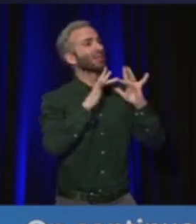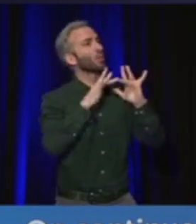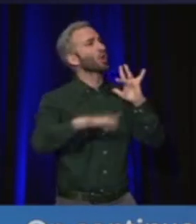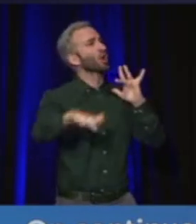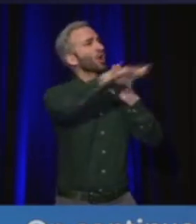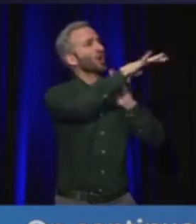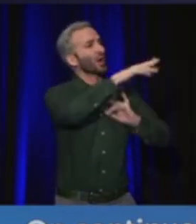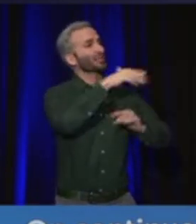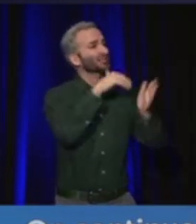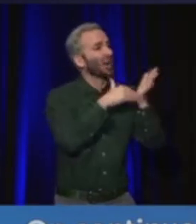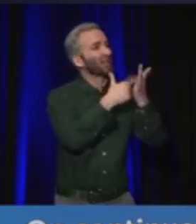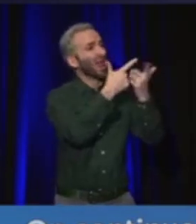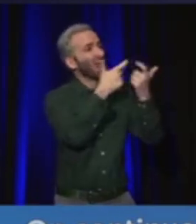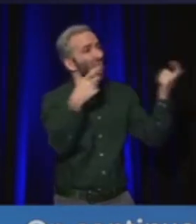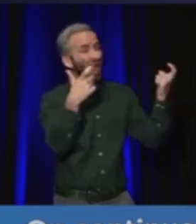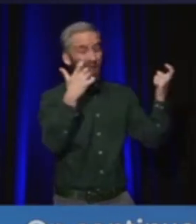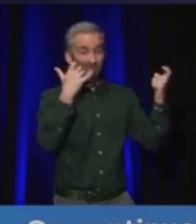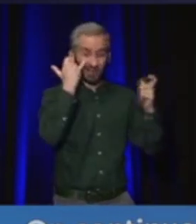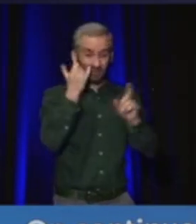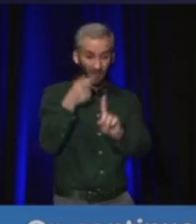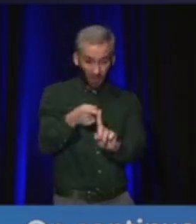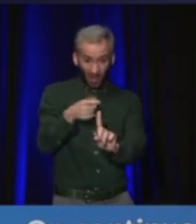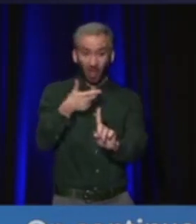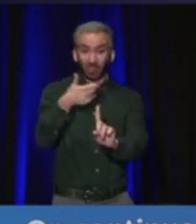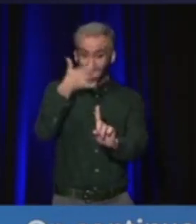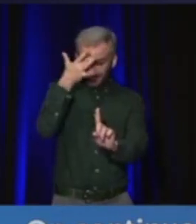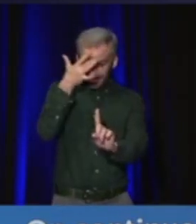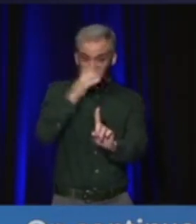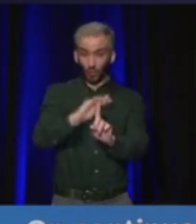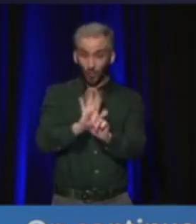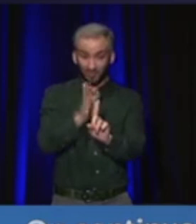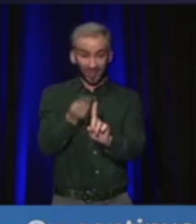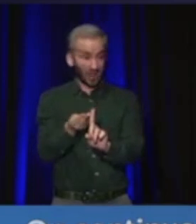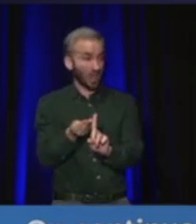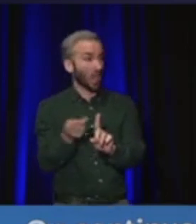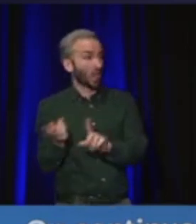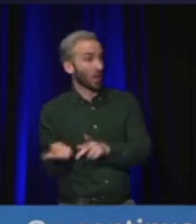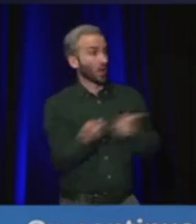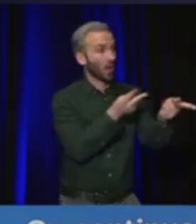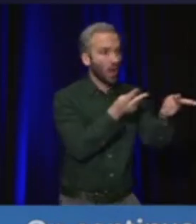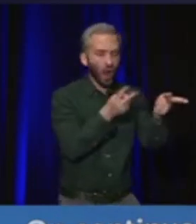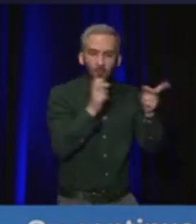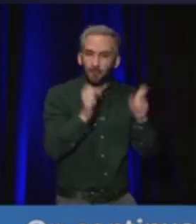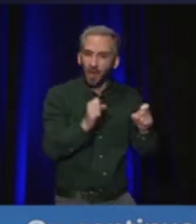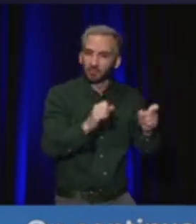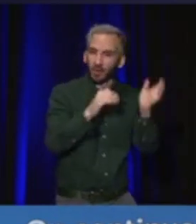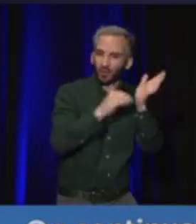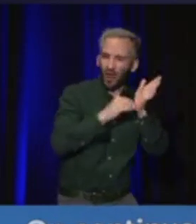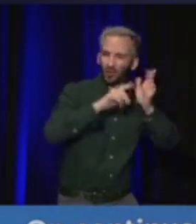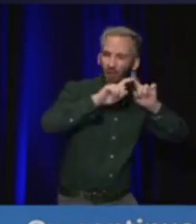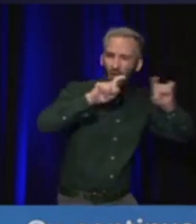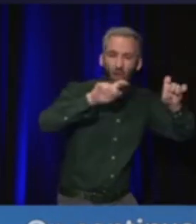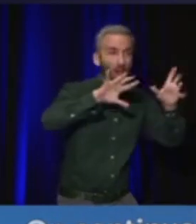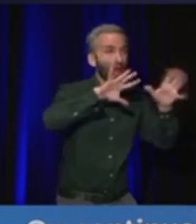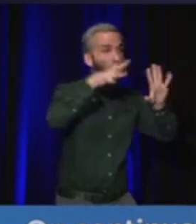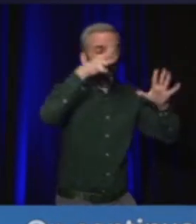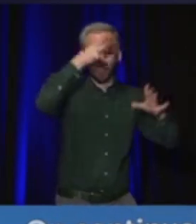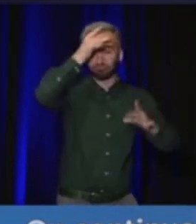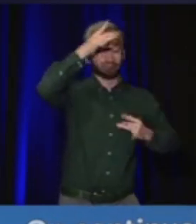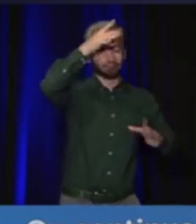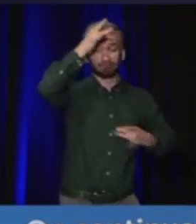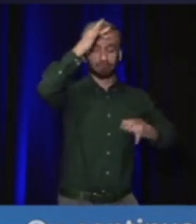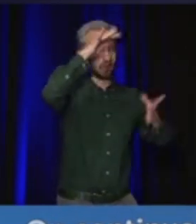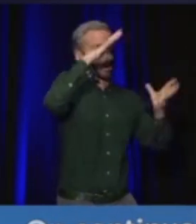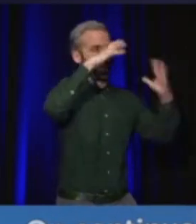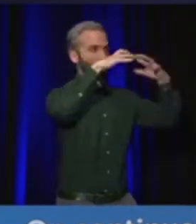figures are clear. They represent less than 10% of the adult population but 50% of the